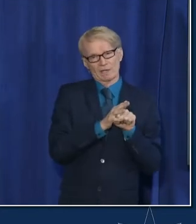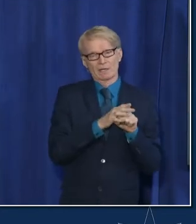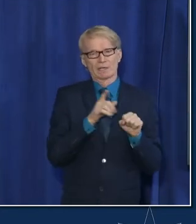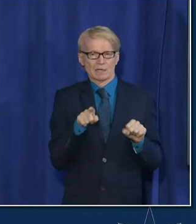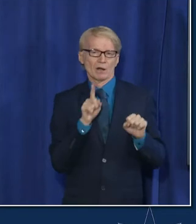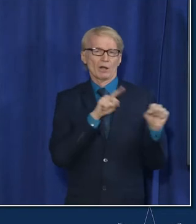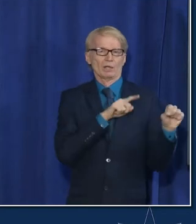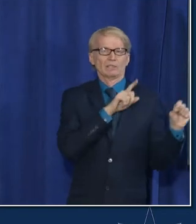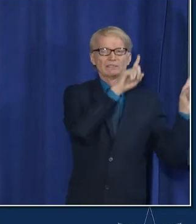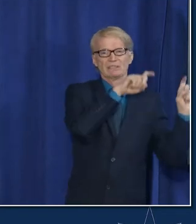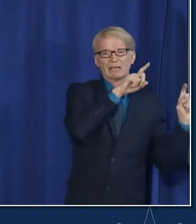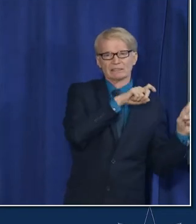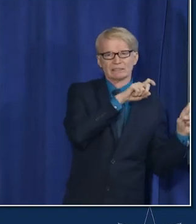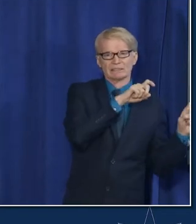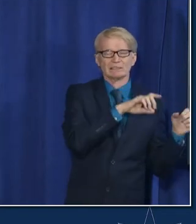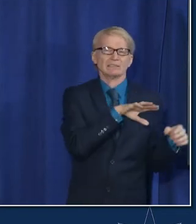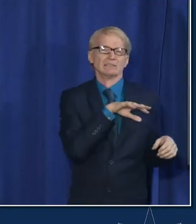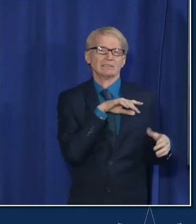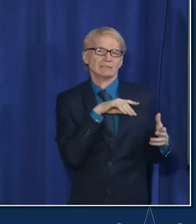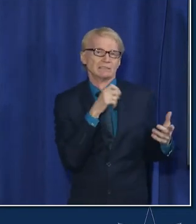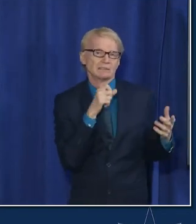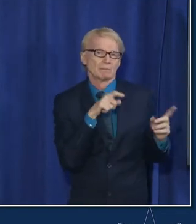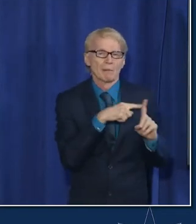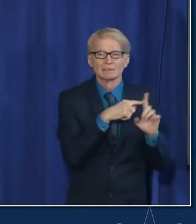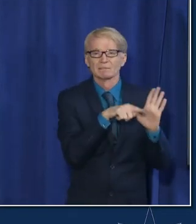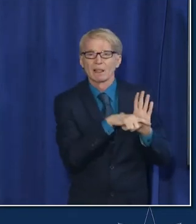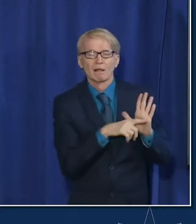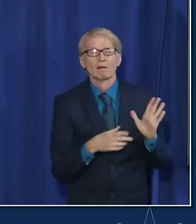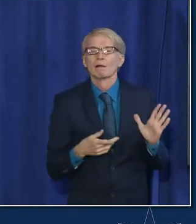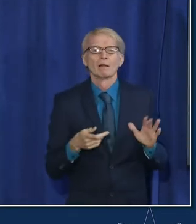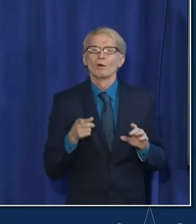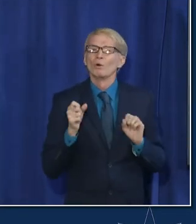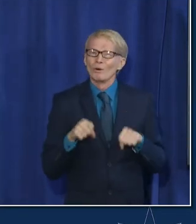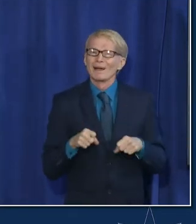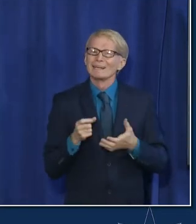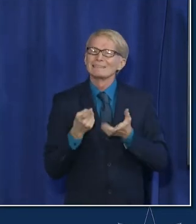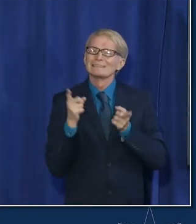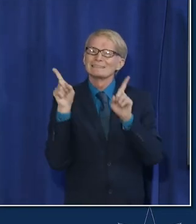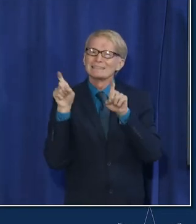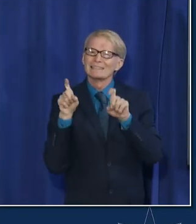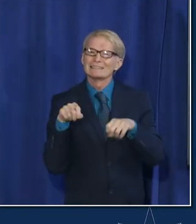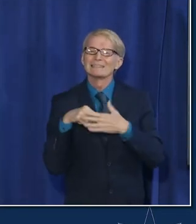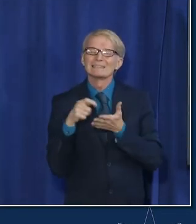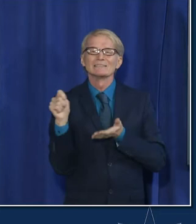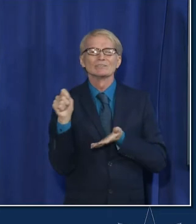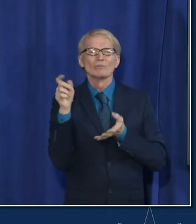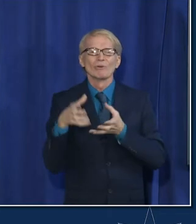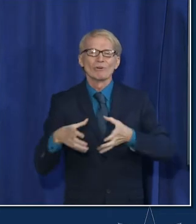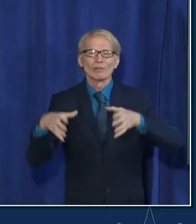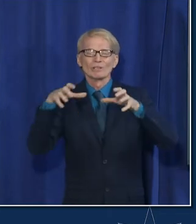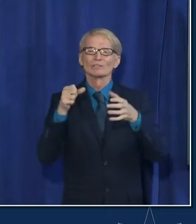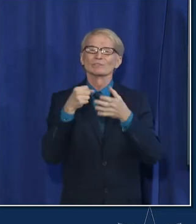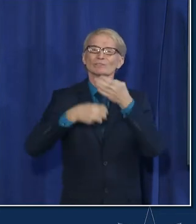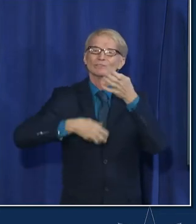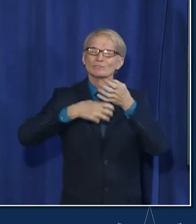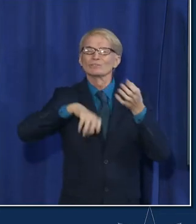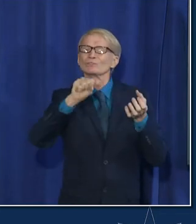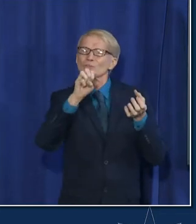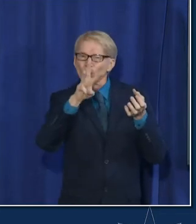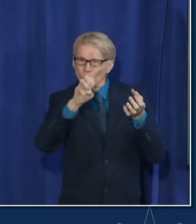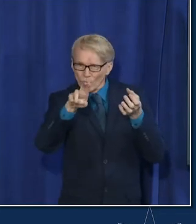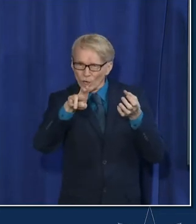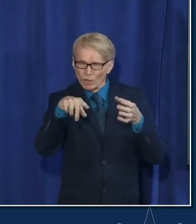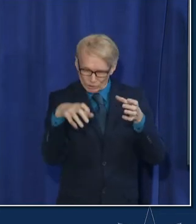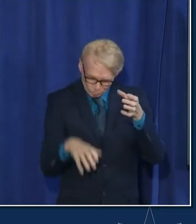a test and trust that that's all going to happen you can actually sample um the sewage uh because if somebody has covid you